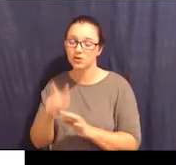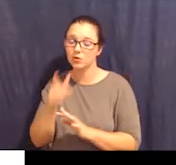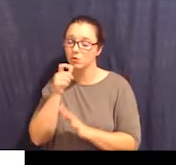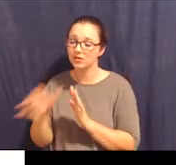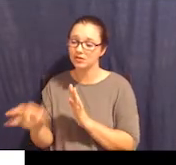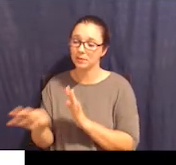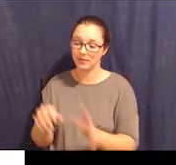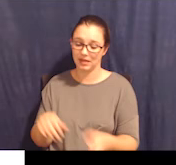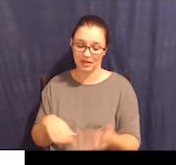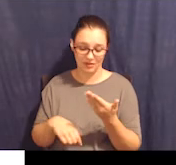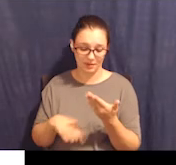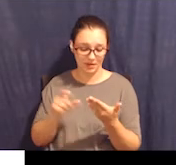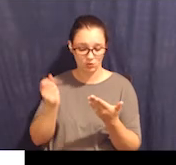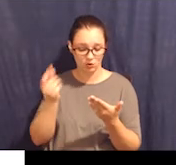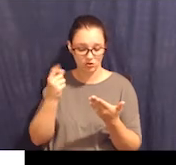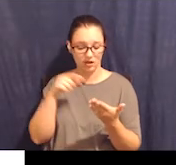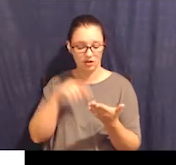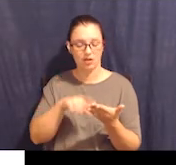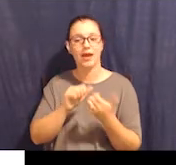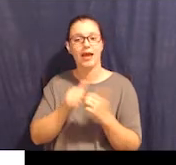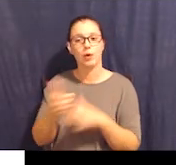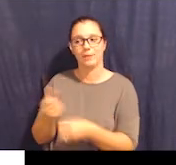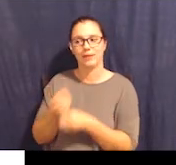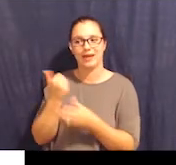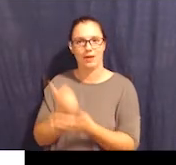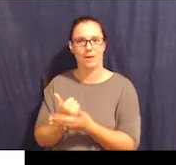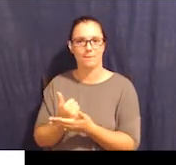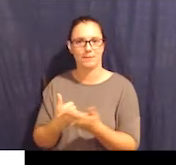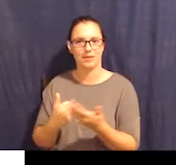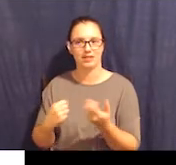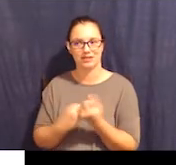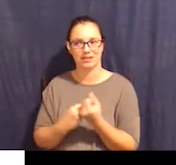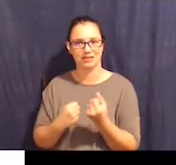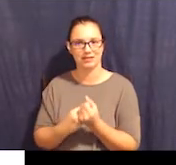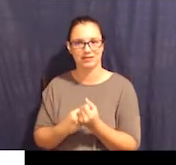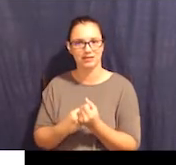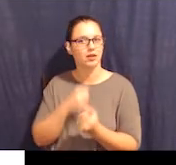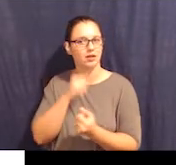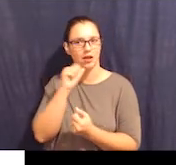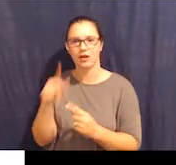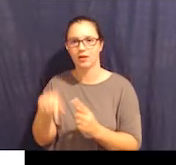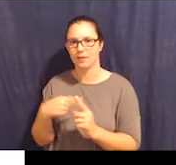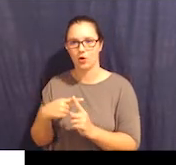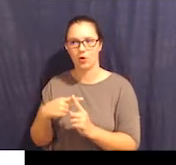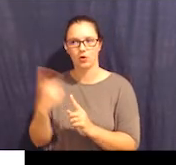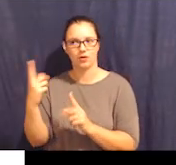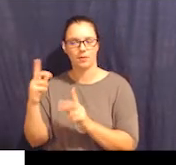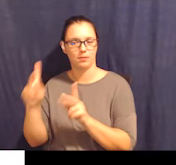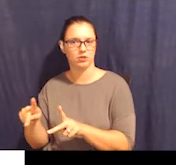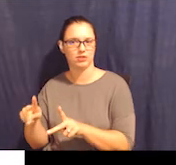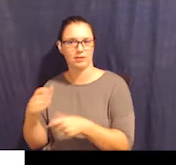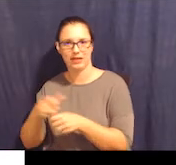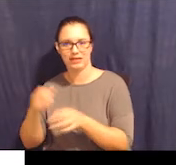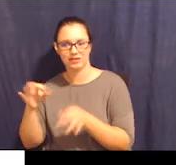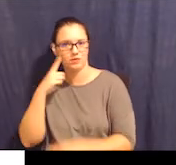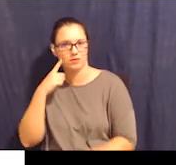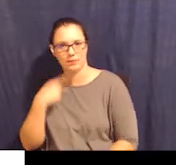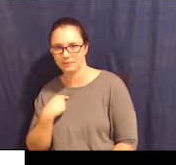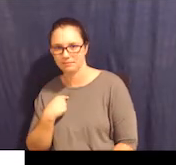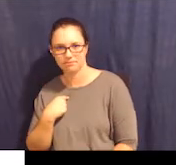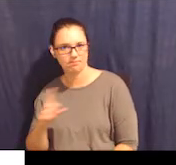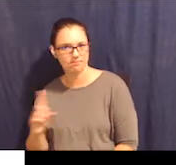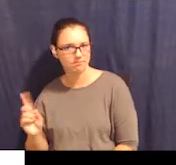not about someone making decisions for me. And actually in the supported decision-making bill that was introduced in the